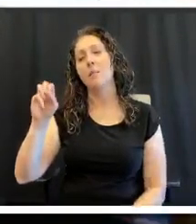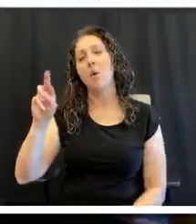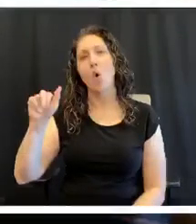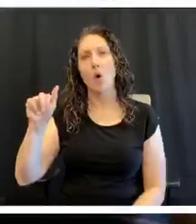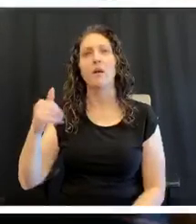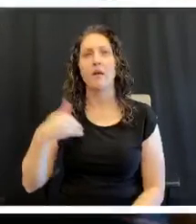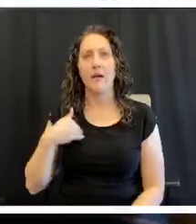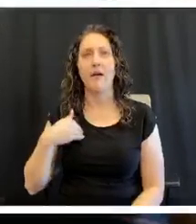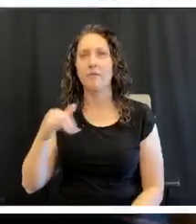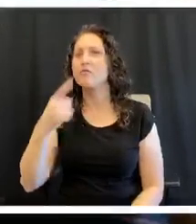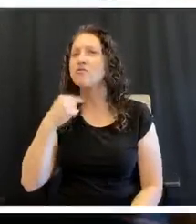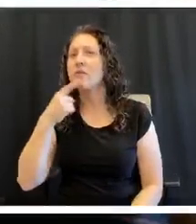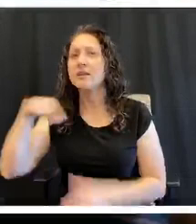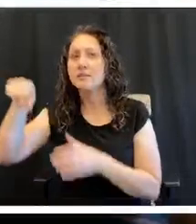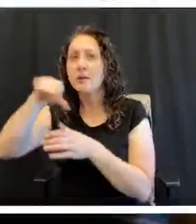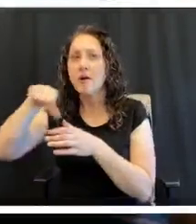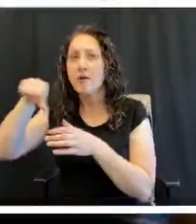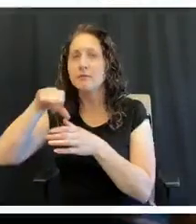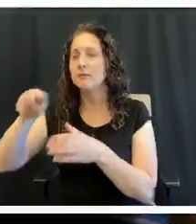marinara sauce.